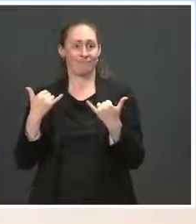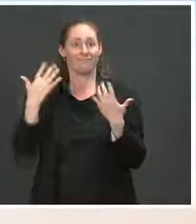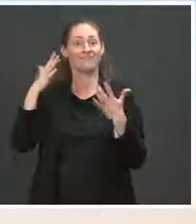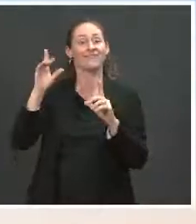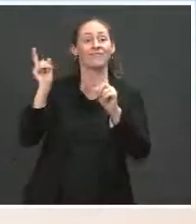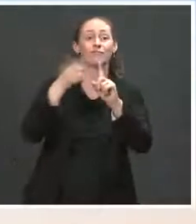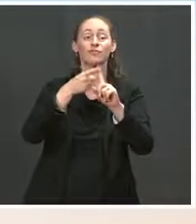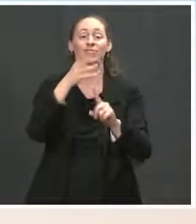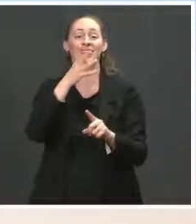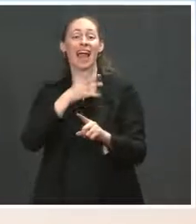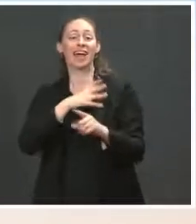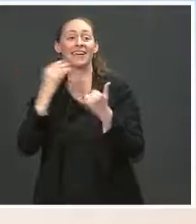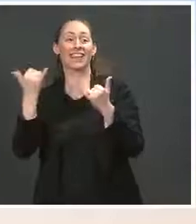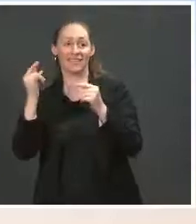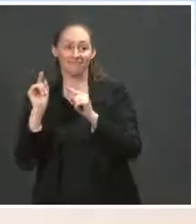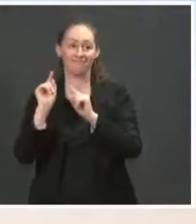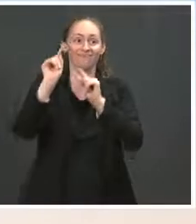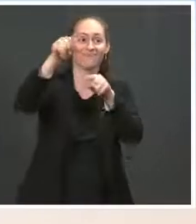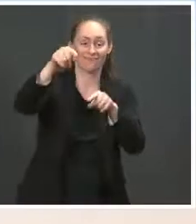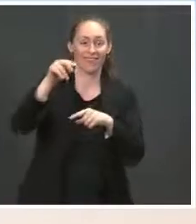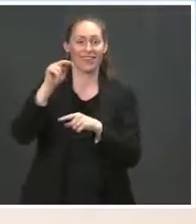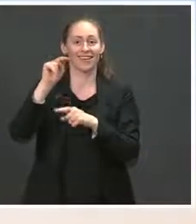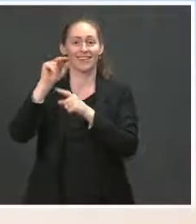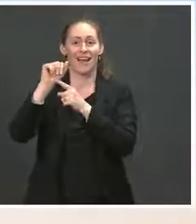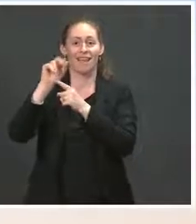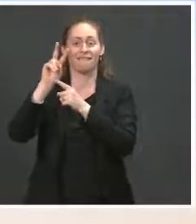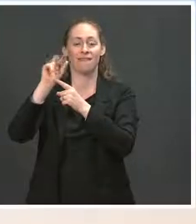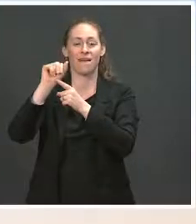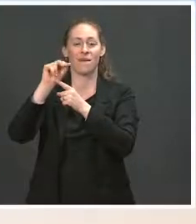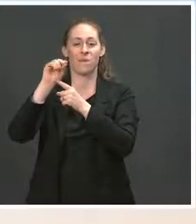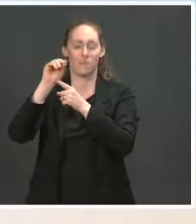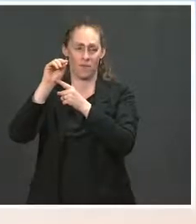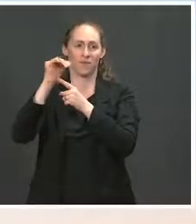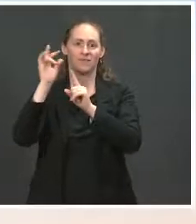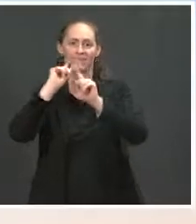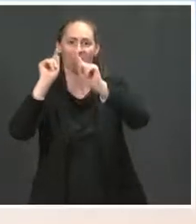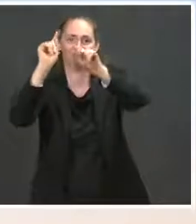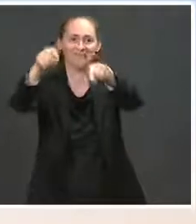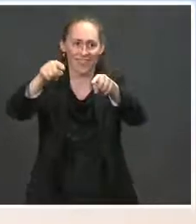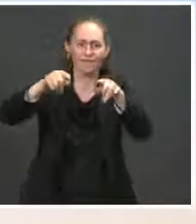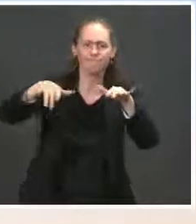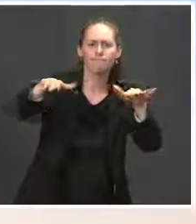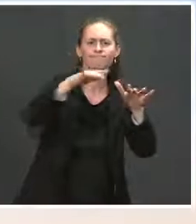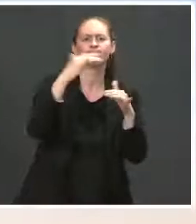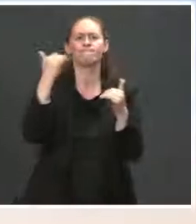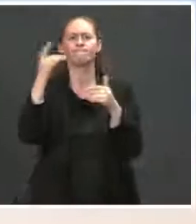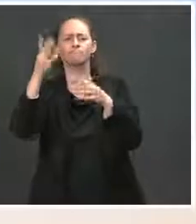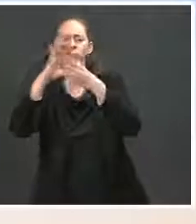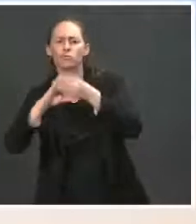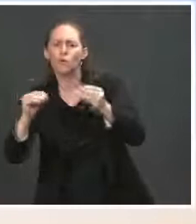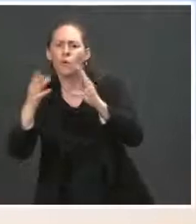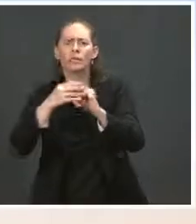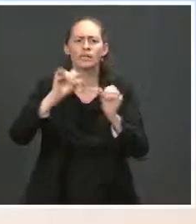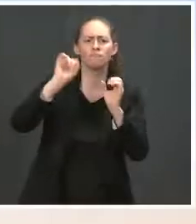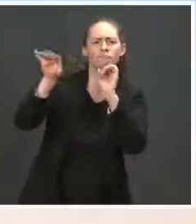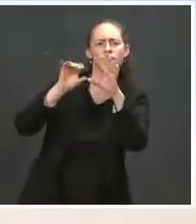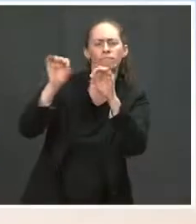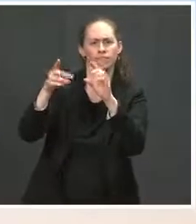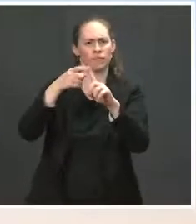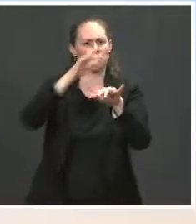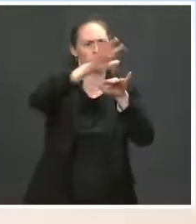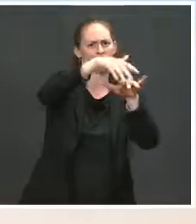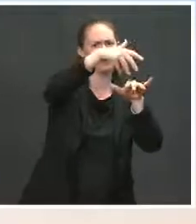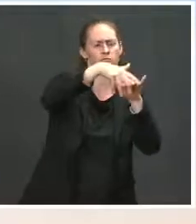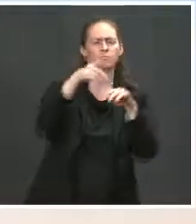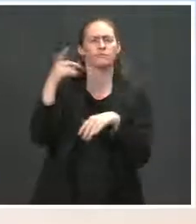Navajo nation to speak and hear from tribal leaders and indigenous people. For too long, Indian issues